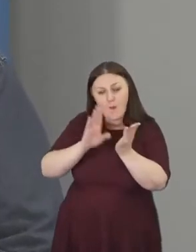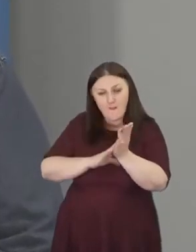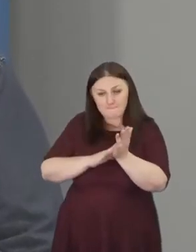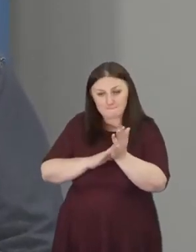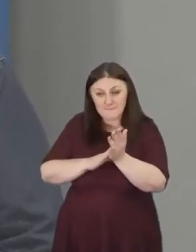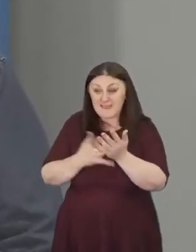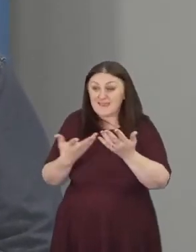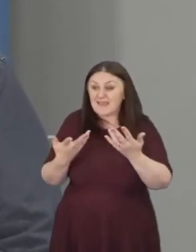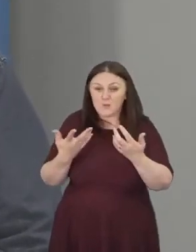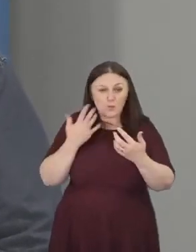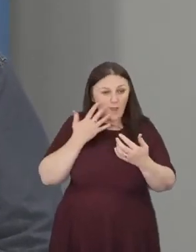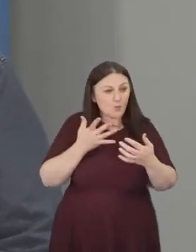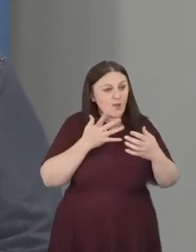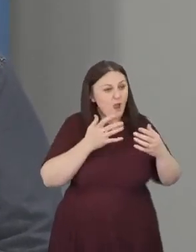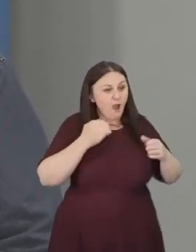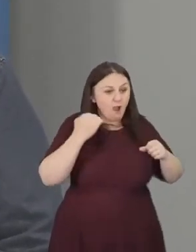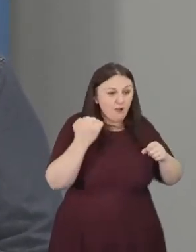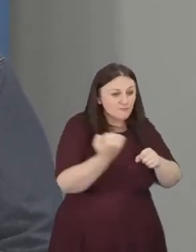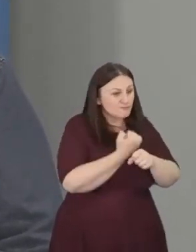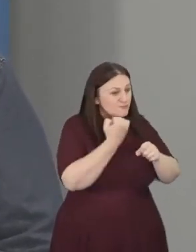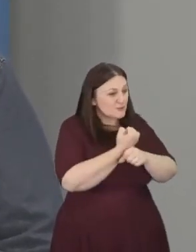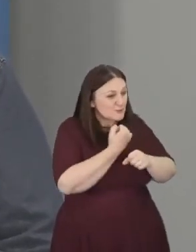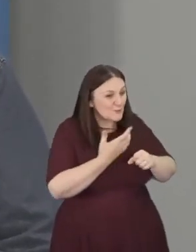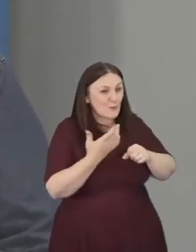together in restored relationship.